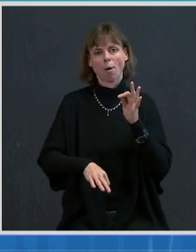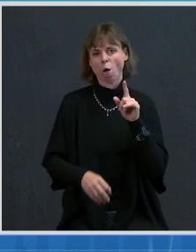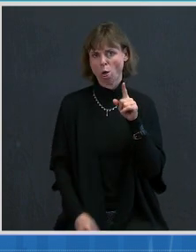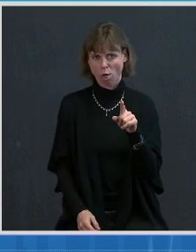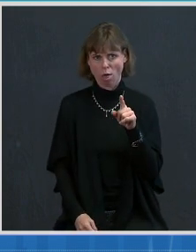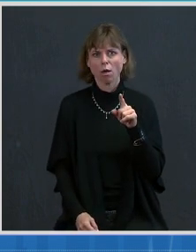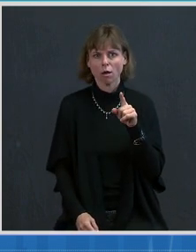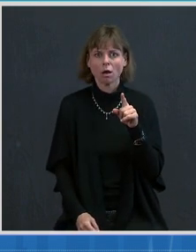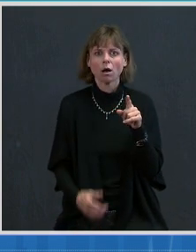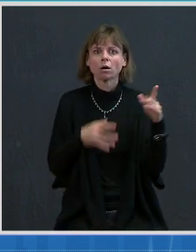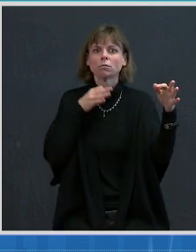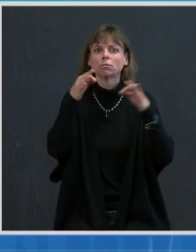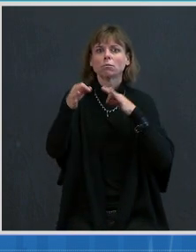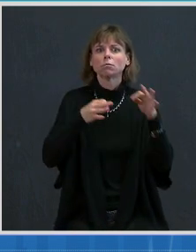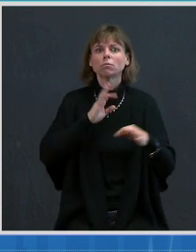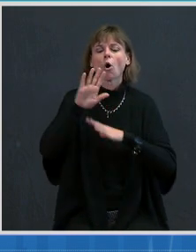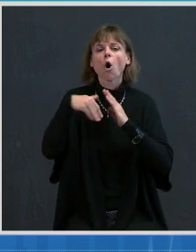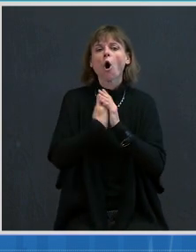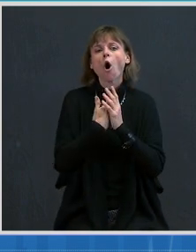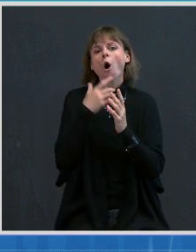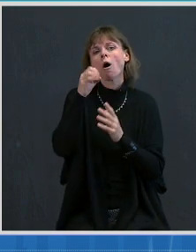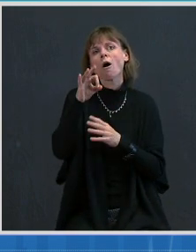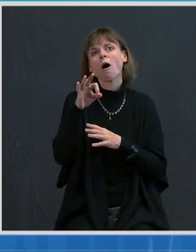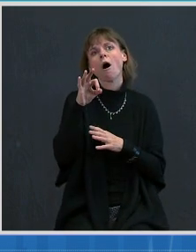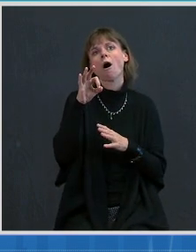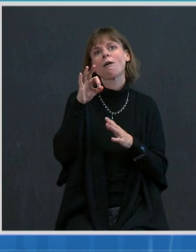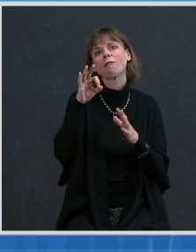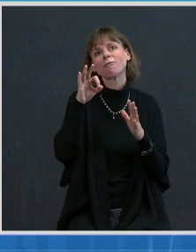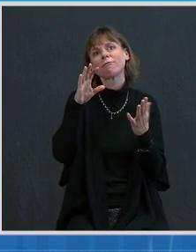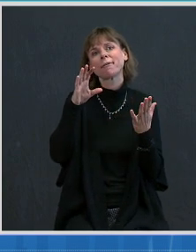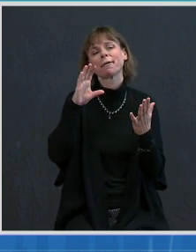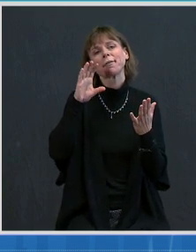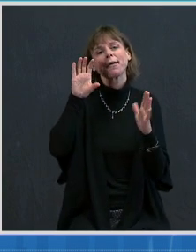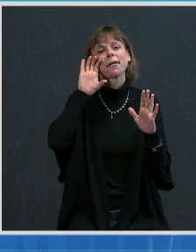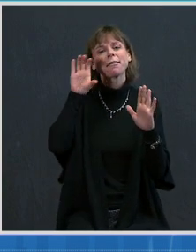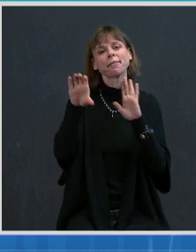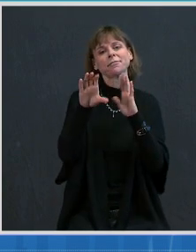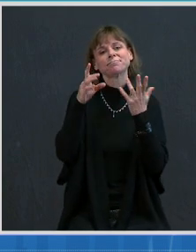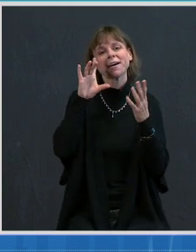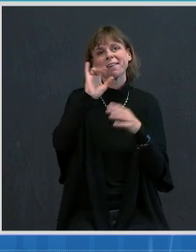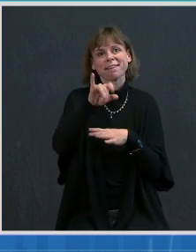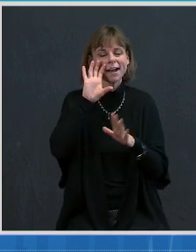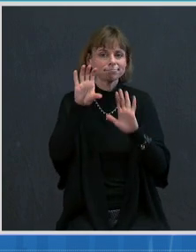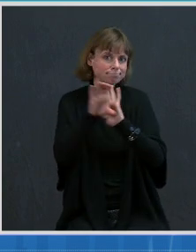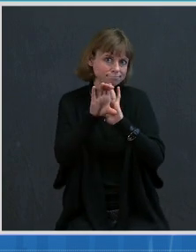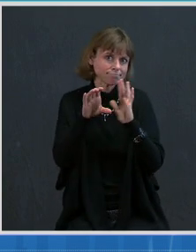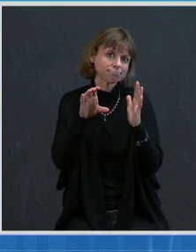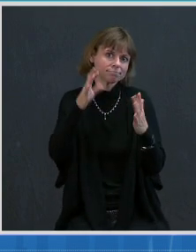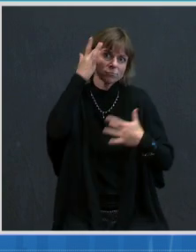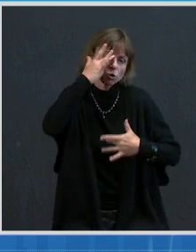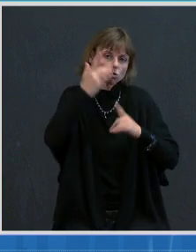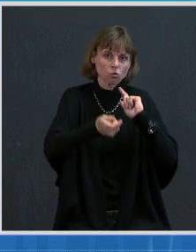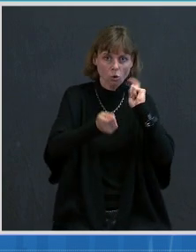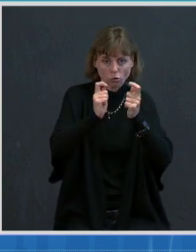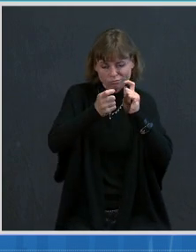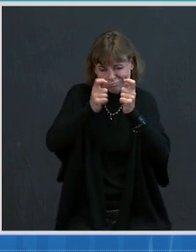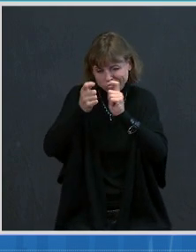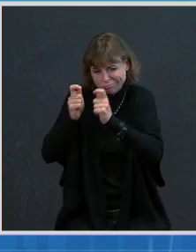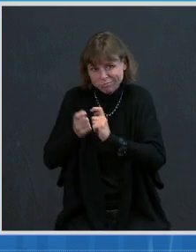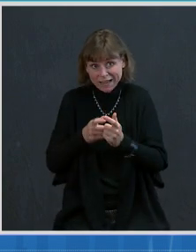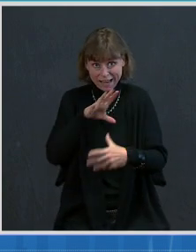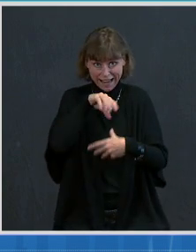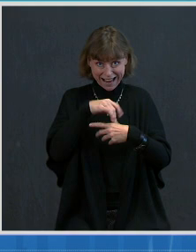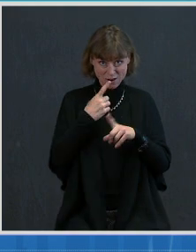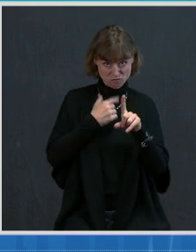that this is all of the phylogenetic tree of the coronaviruses. And in red are the human coronaviruses,